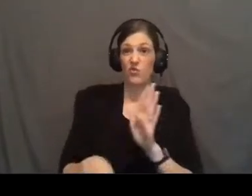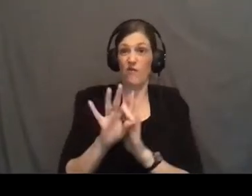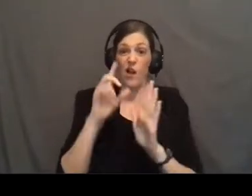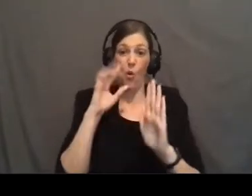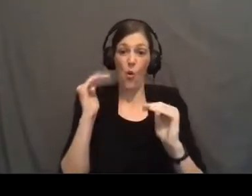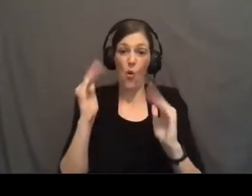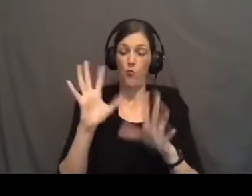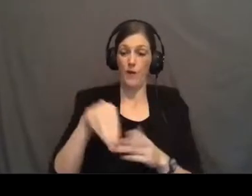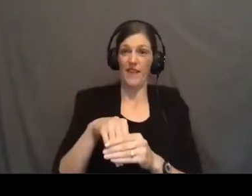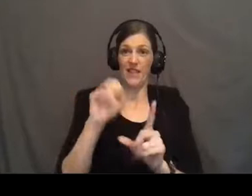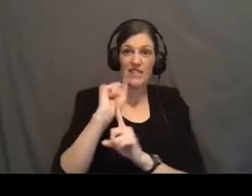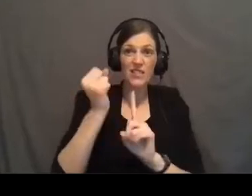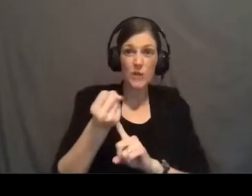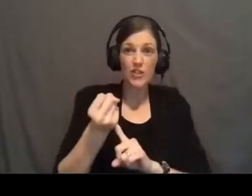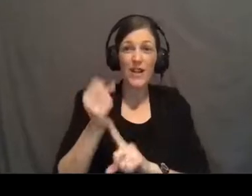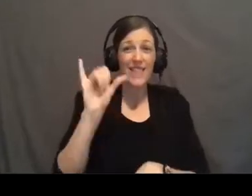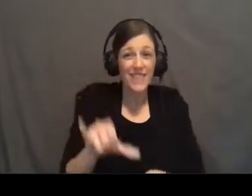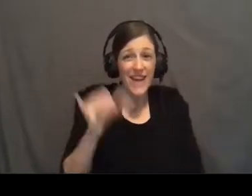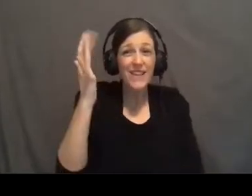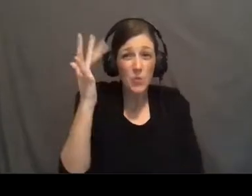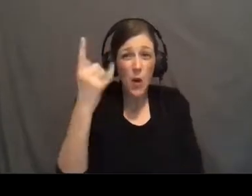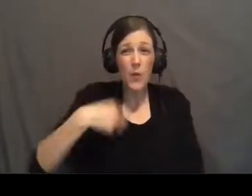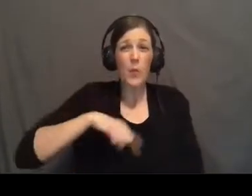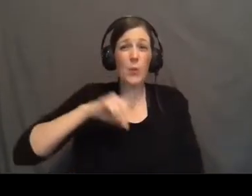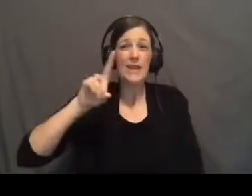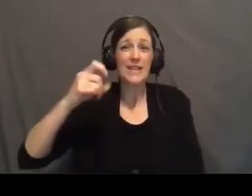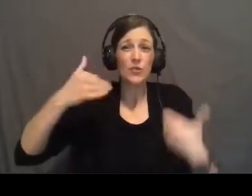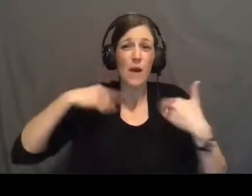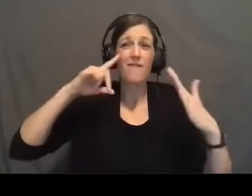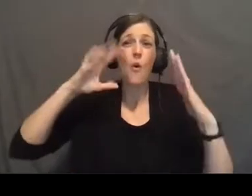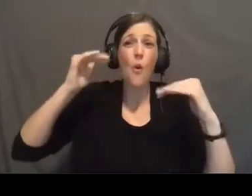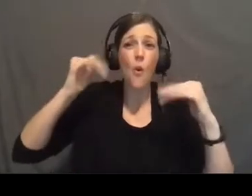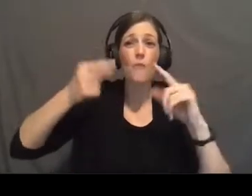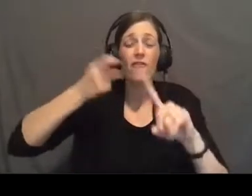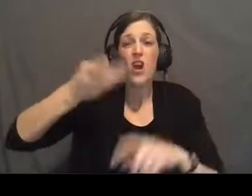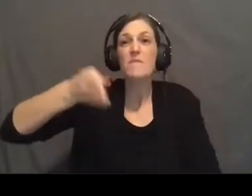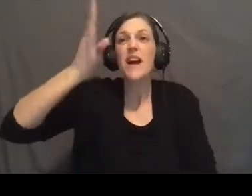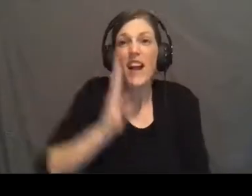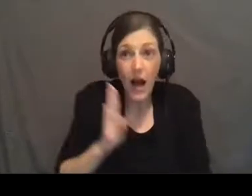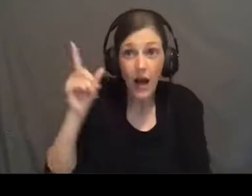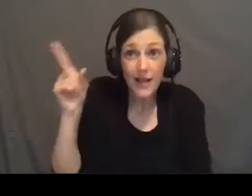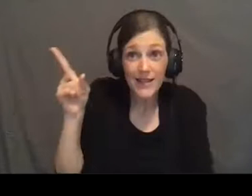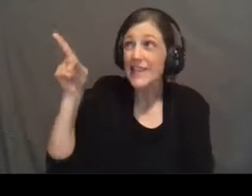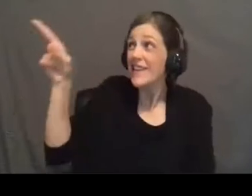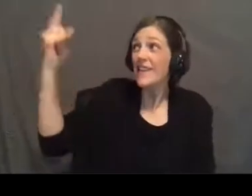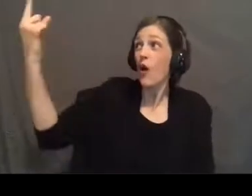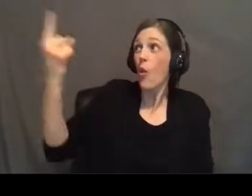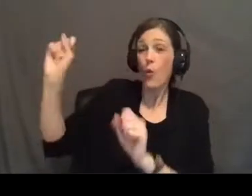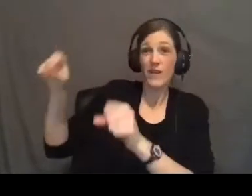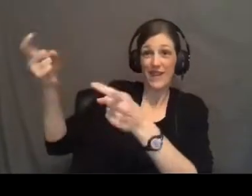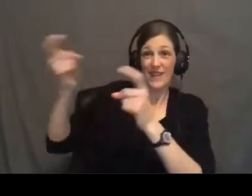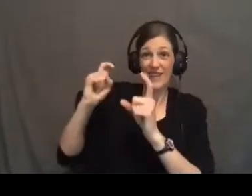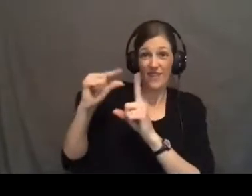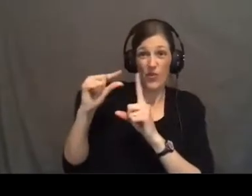circumstances. And that's why we need to have hope from God. He alone can give the words